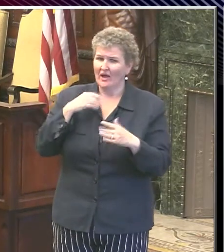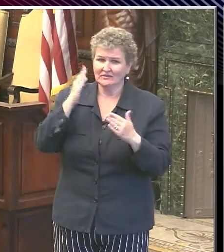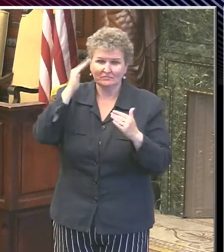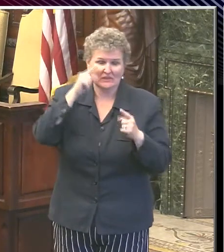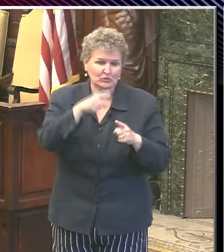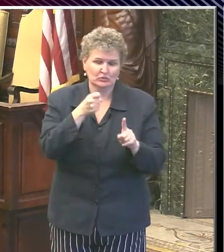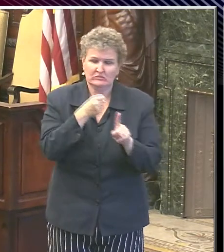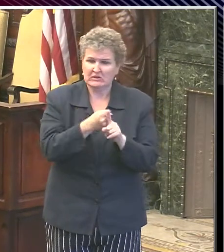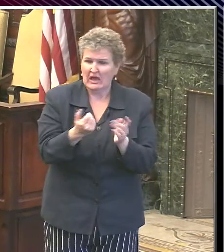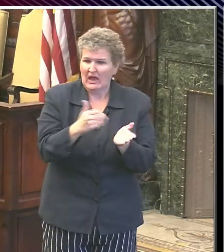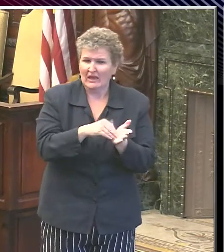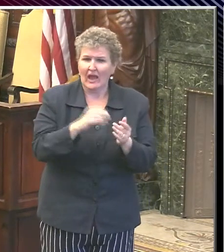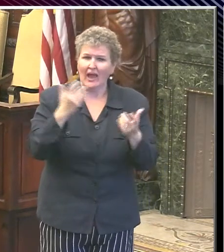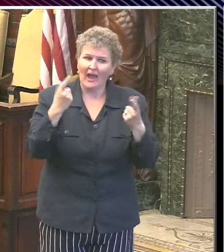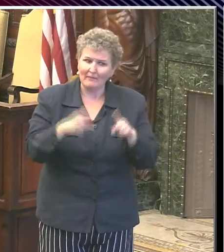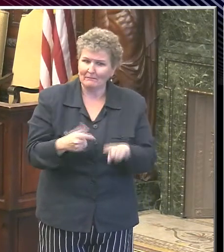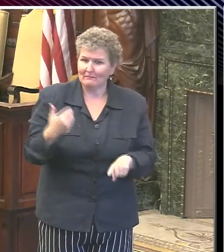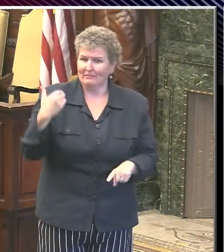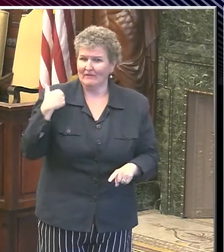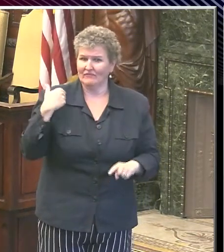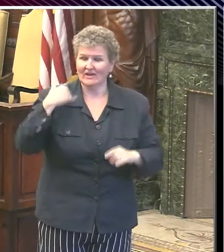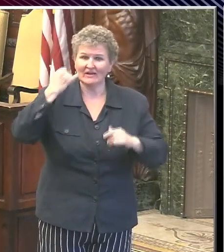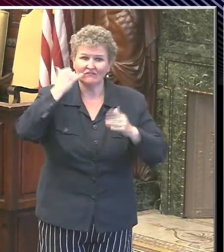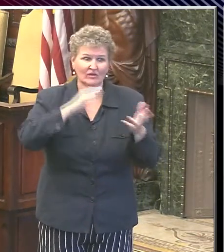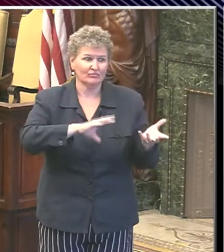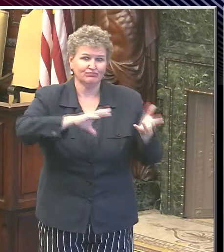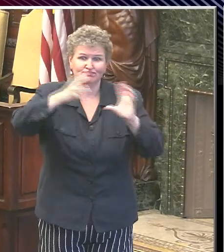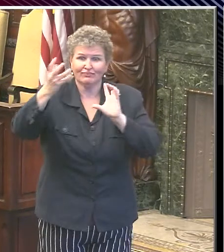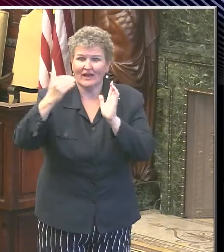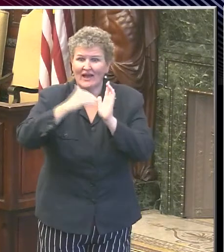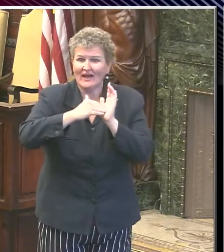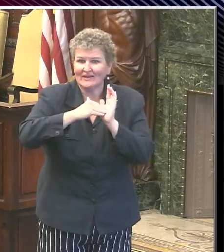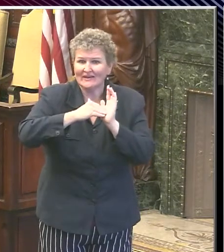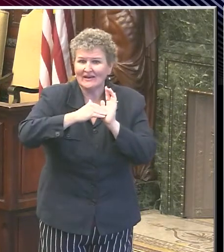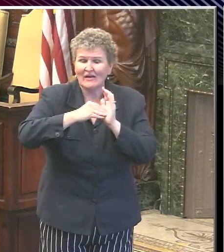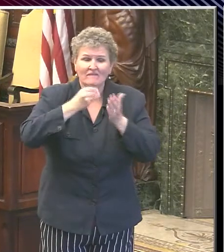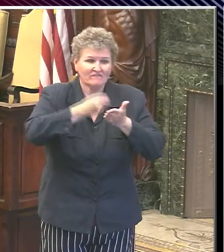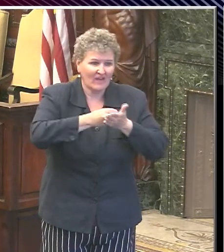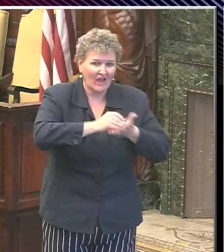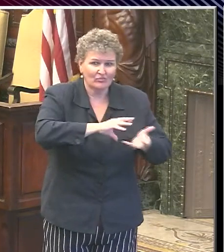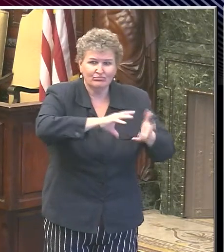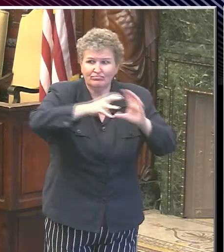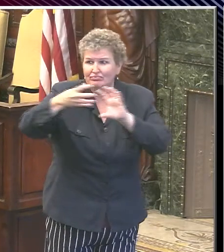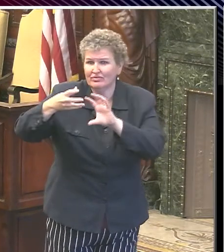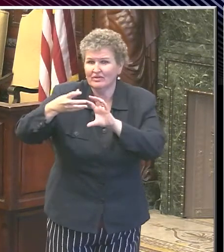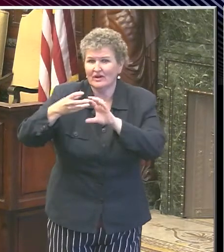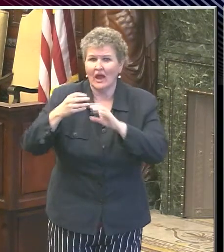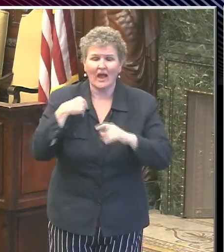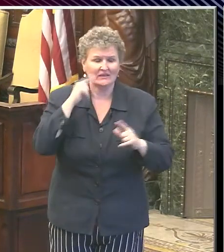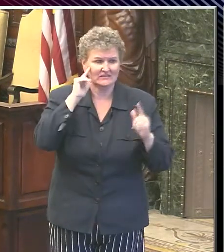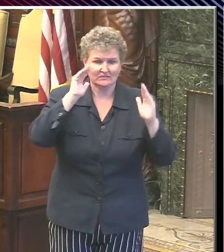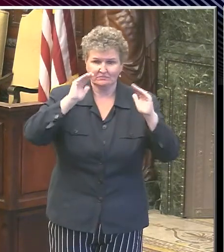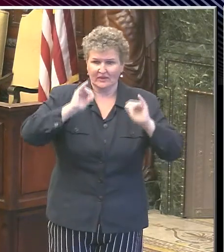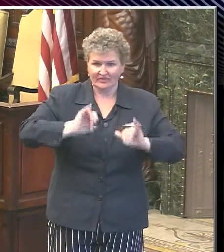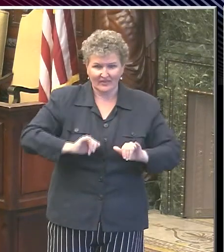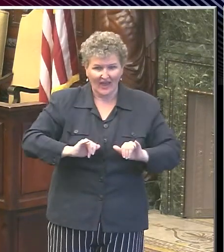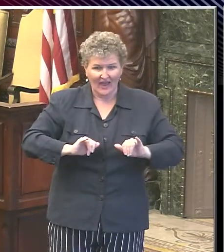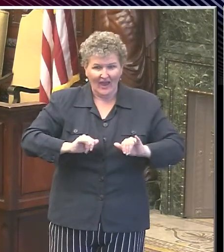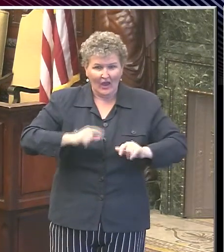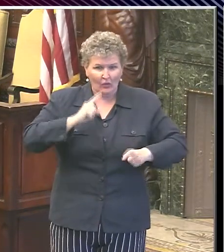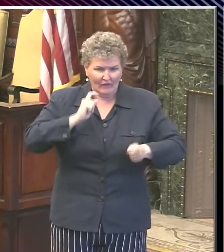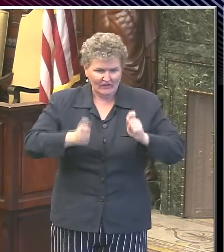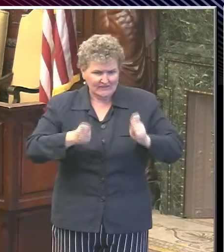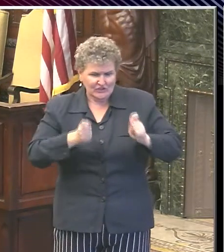Didn't expect the civil unrest and didn't expect the financial implications of all of this. We will do our best to adjust.